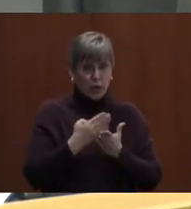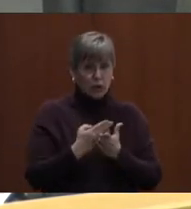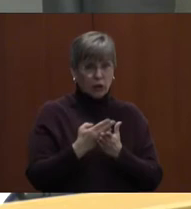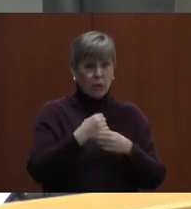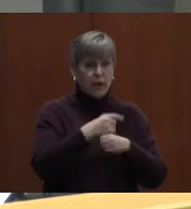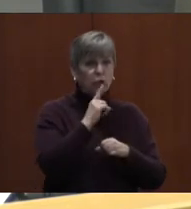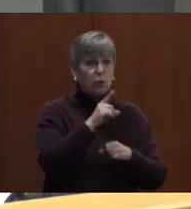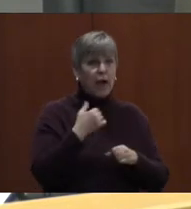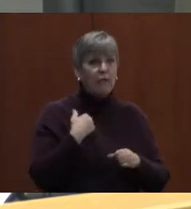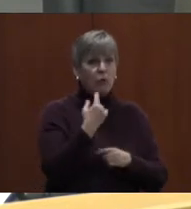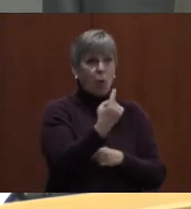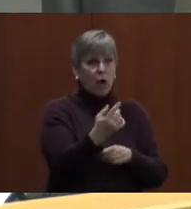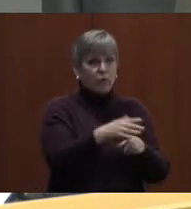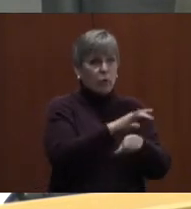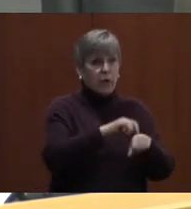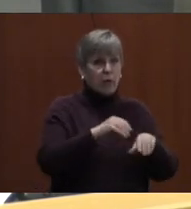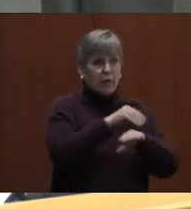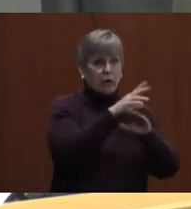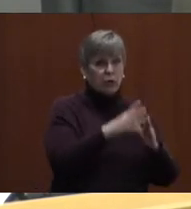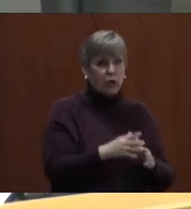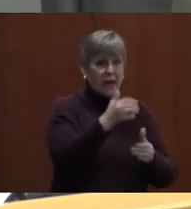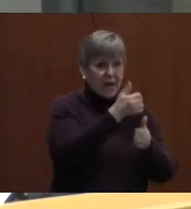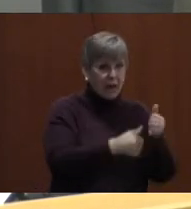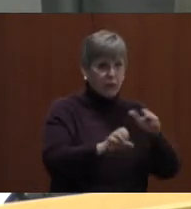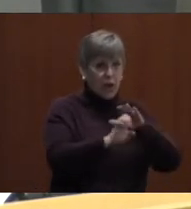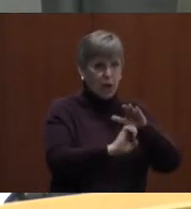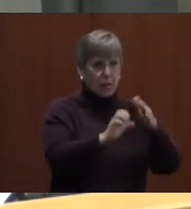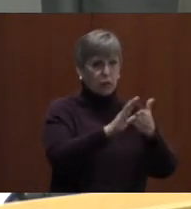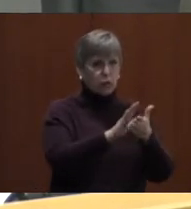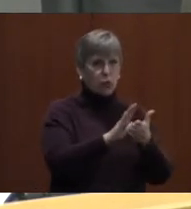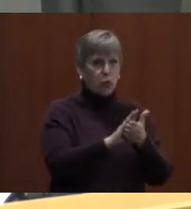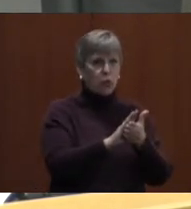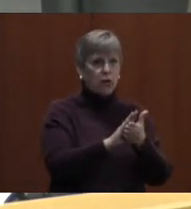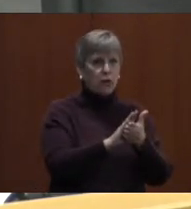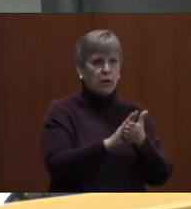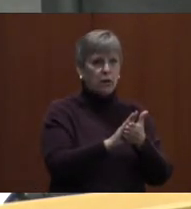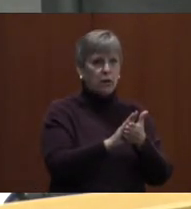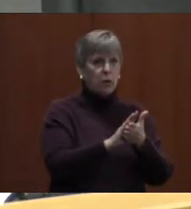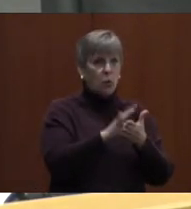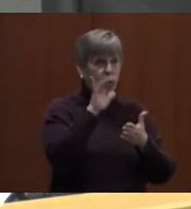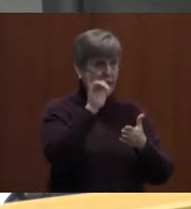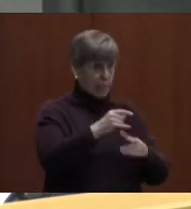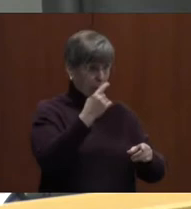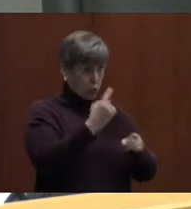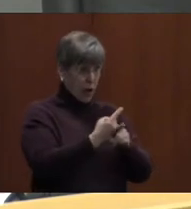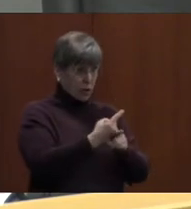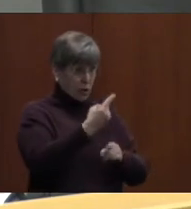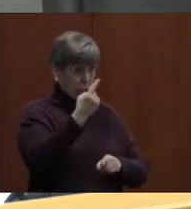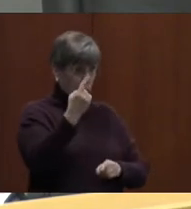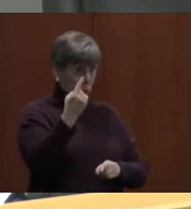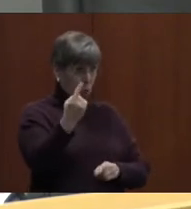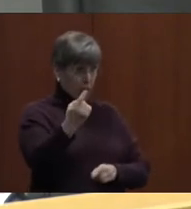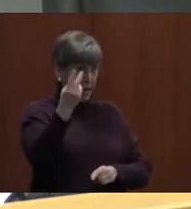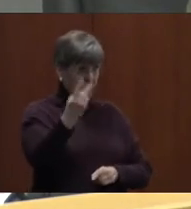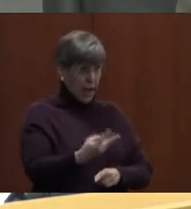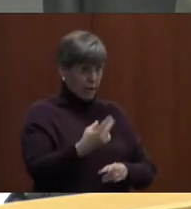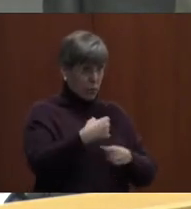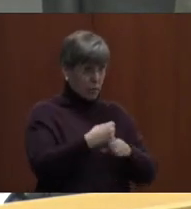ensure that we have one full-time counselor in every elementary school. That's what I'd like. Would that be correct? One and a half would make us?